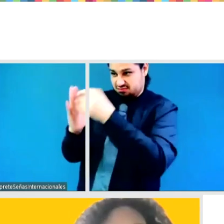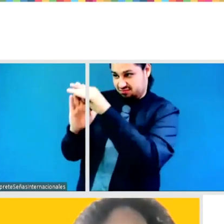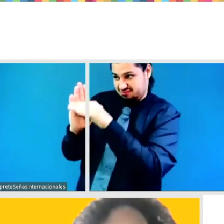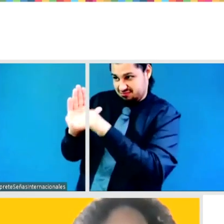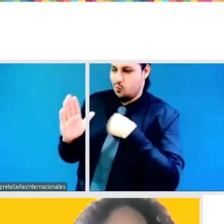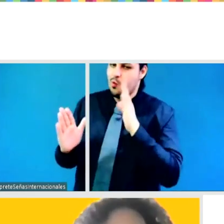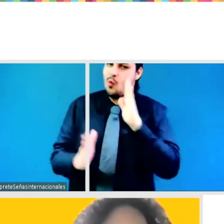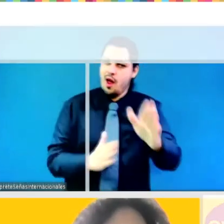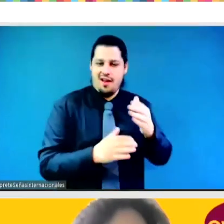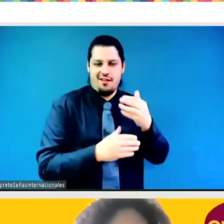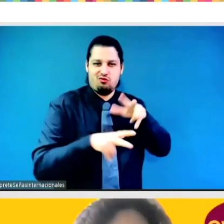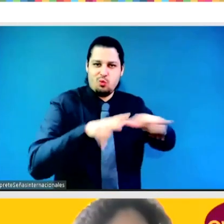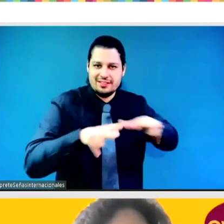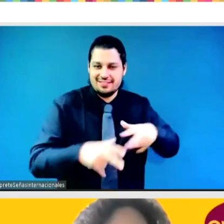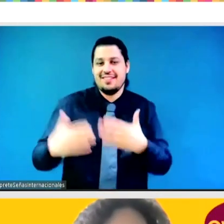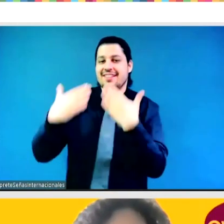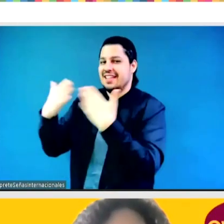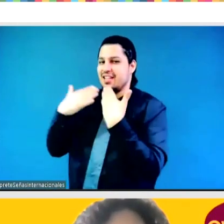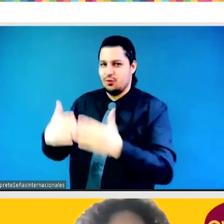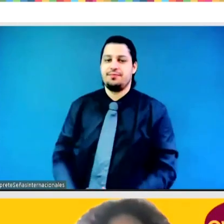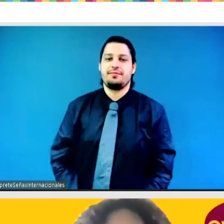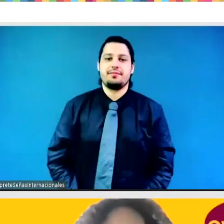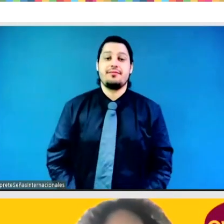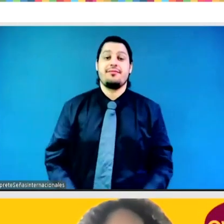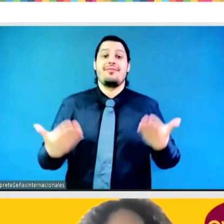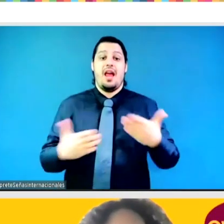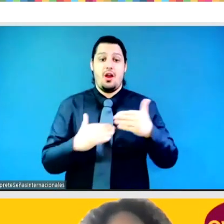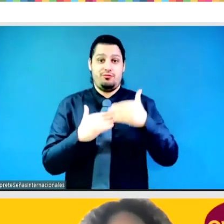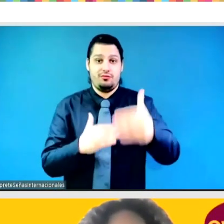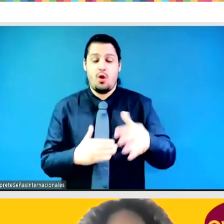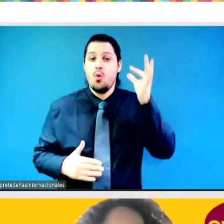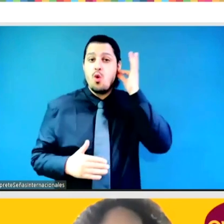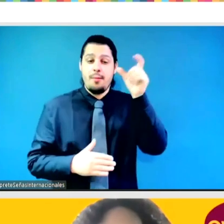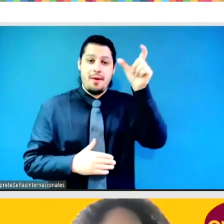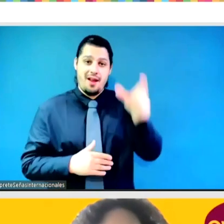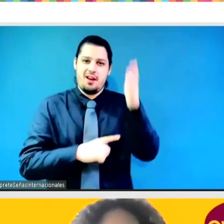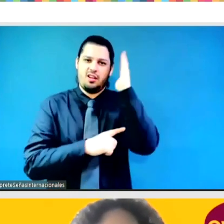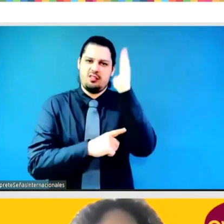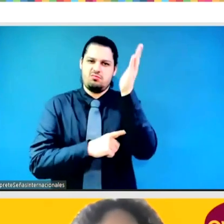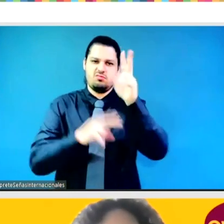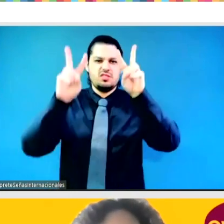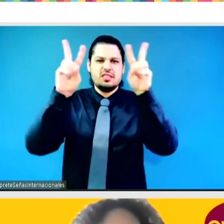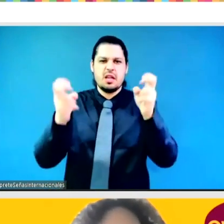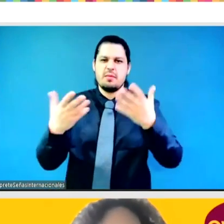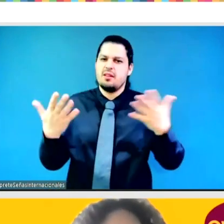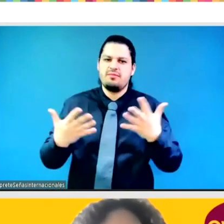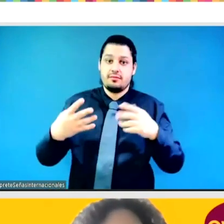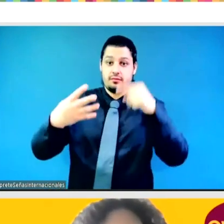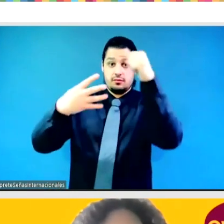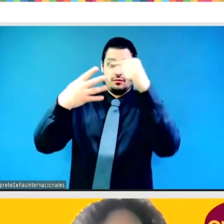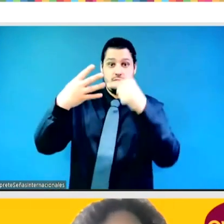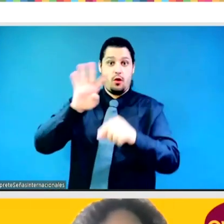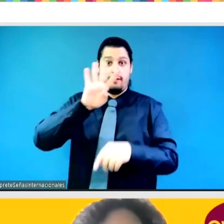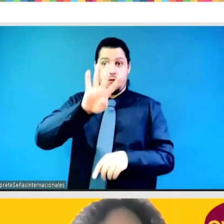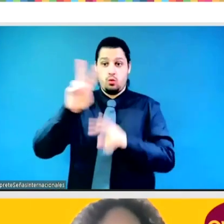four action areas of the blueprint, because the blueprint actually goes into more specificity about what the actions can